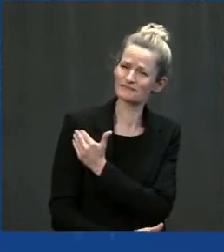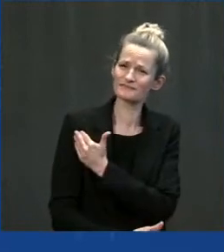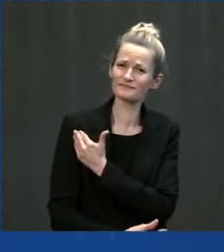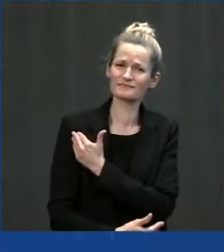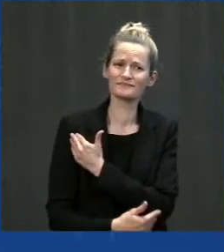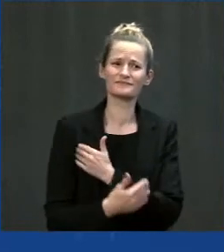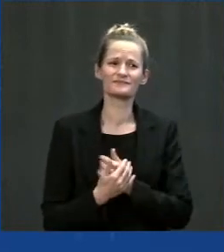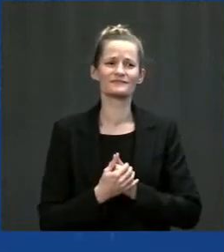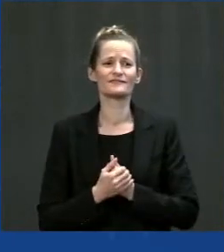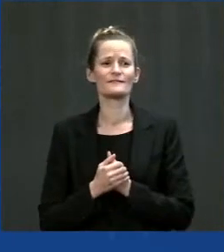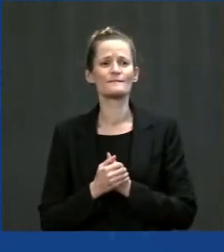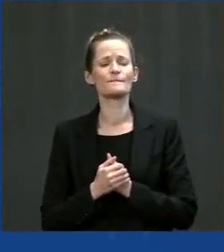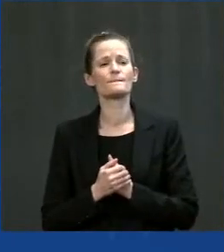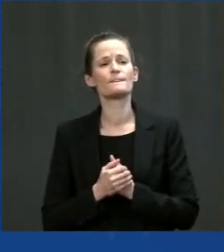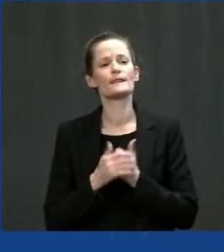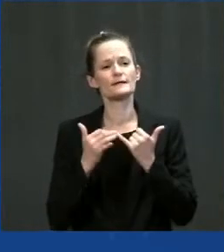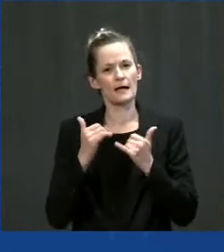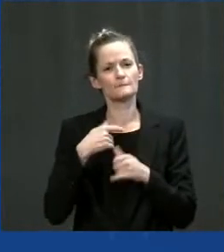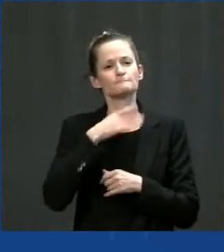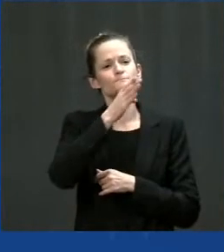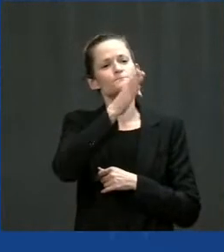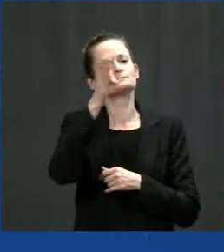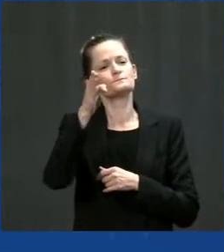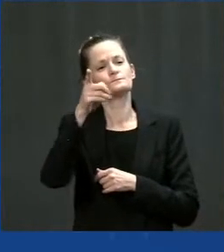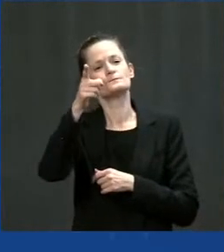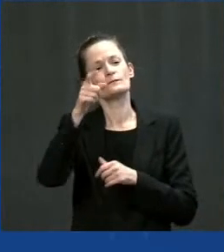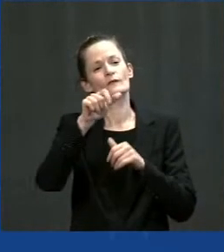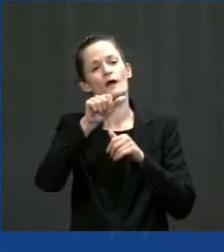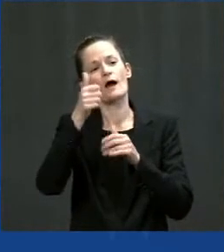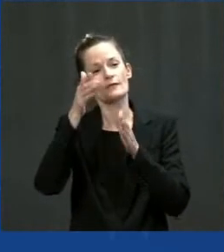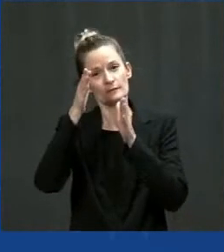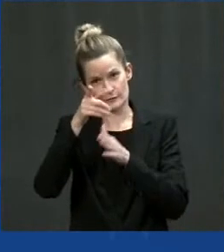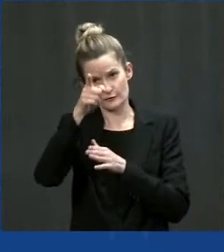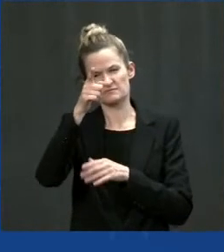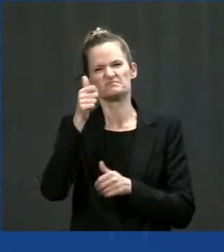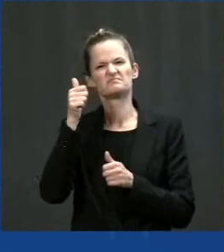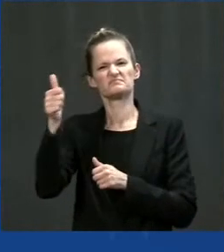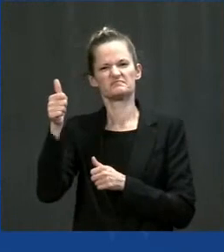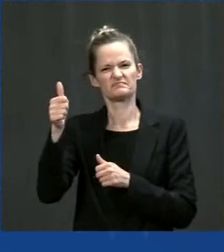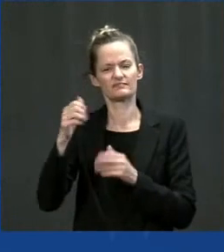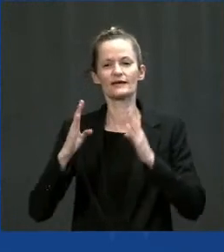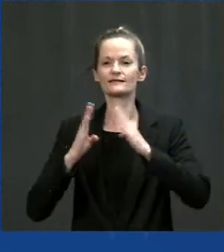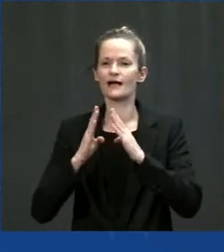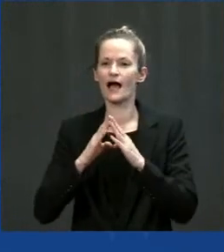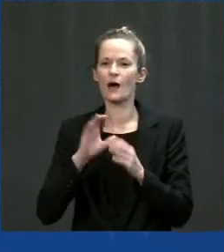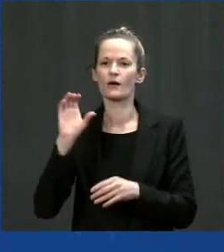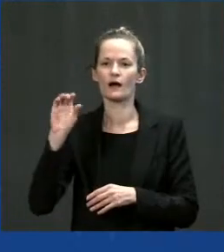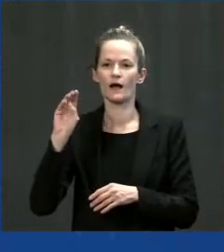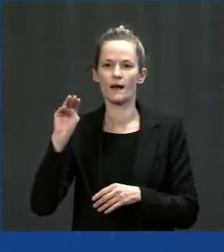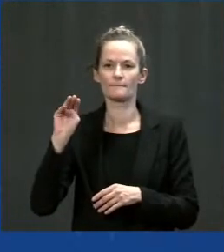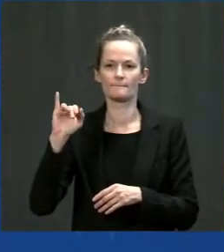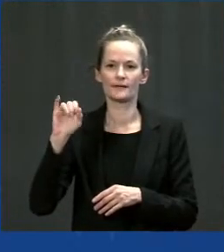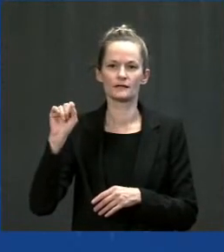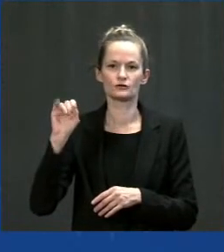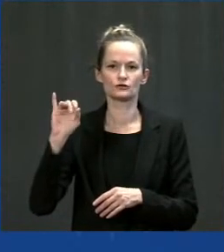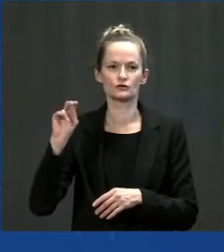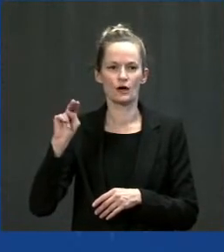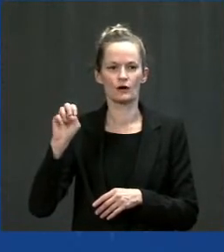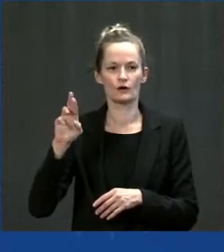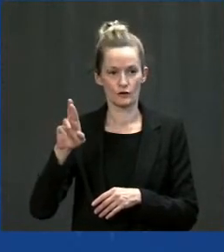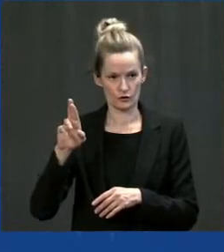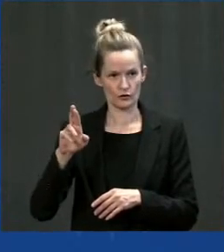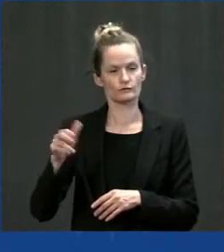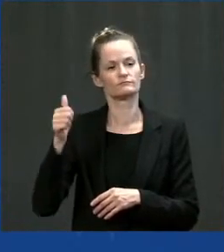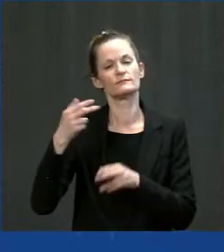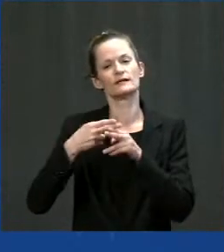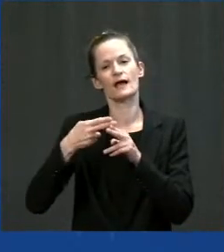isn't going to be confused about anything. But, you know, I, Liz, I made a mistake saying that being mayor is the